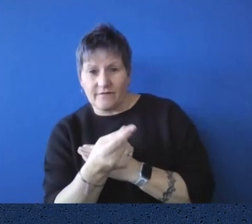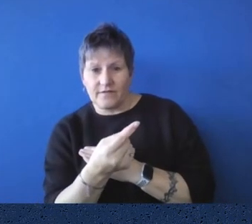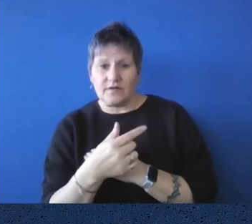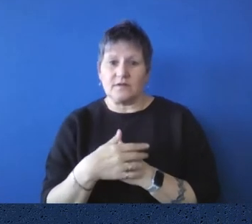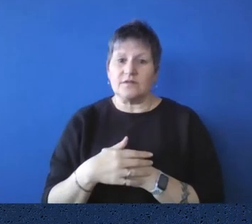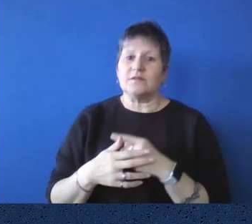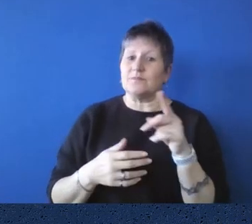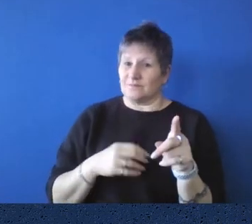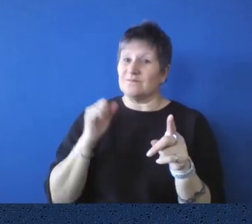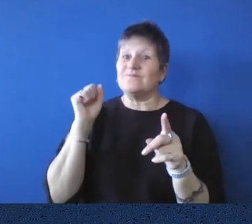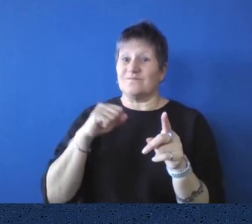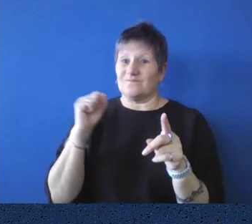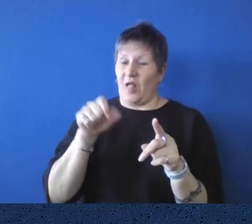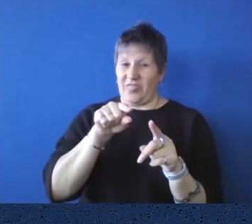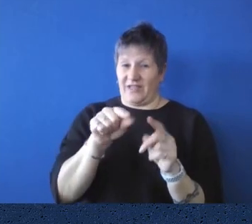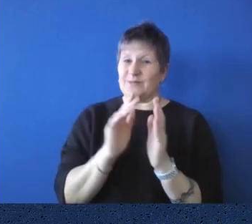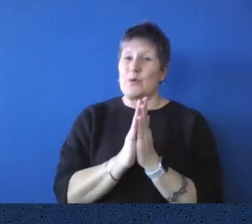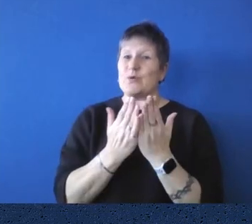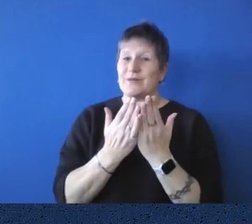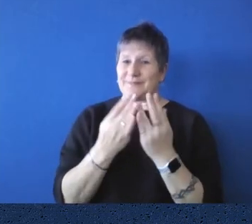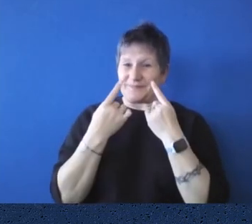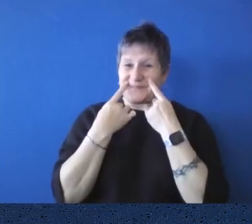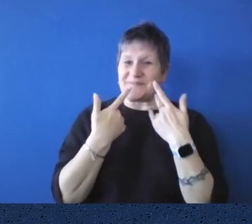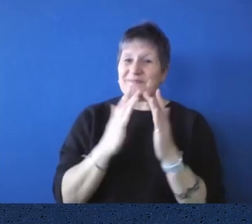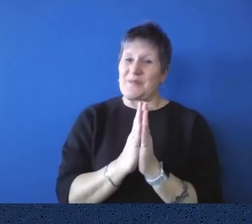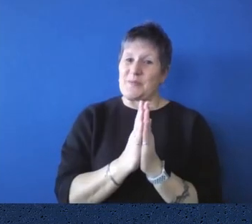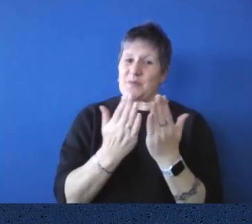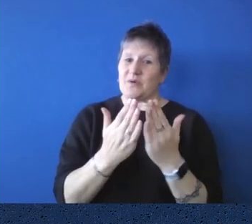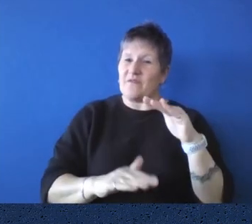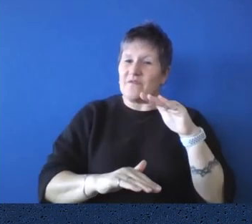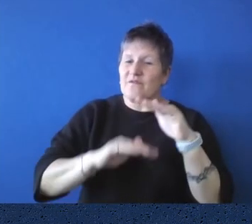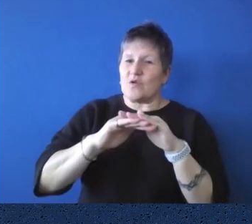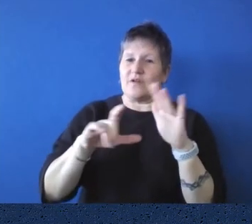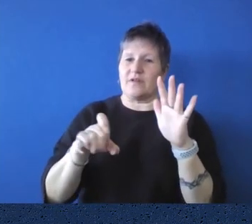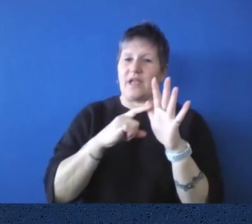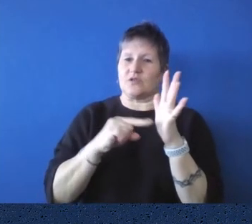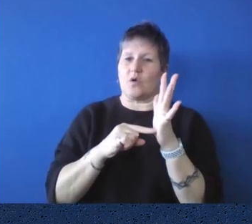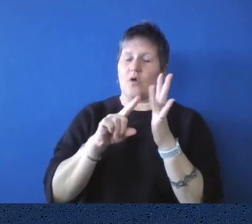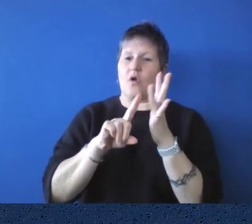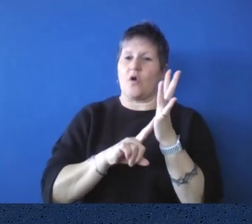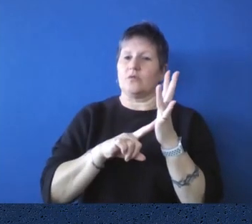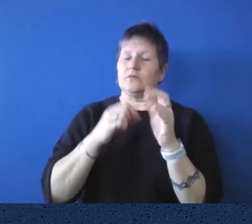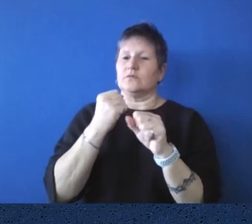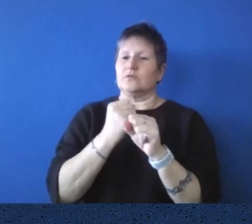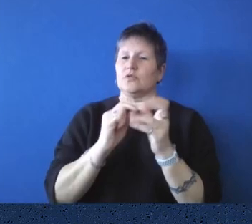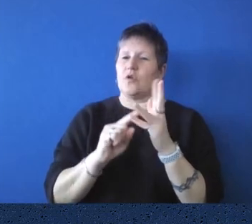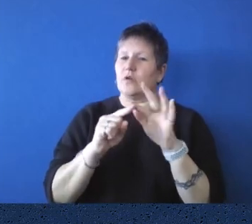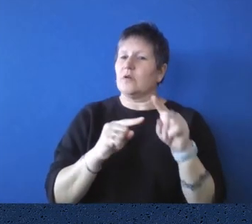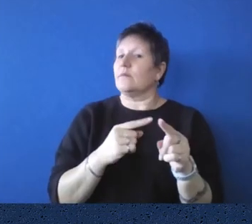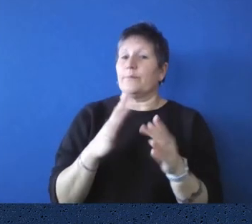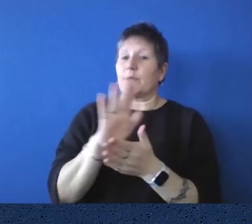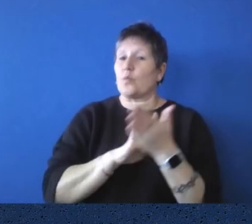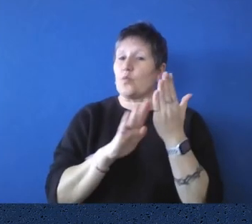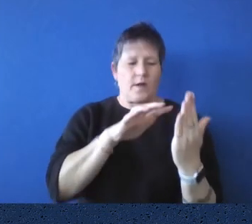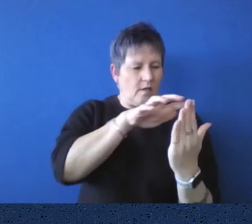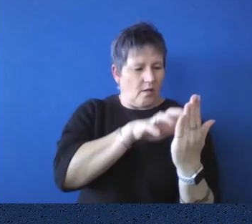is, this book is a complete catalog of all of the books that were in the